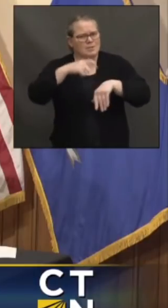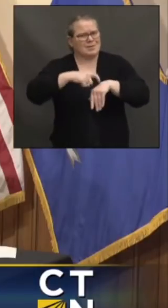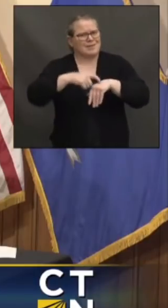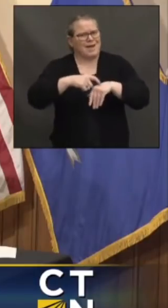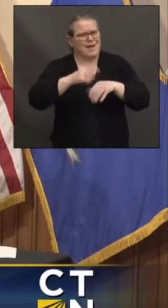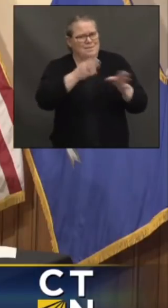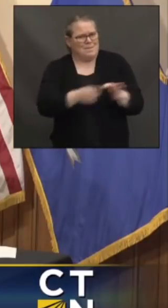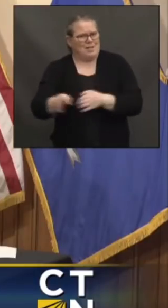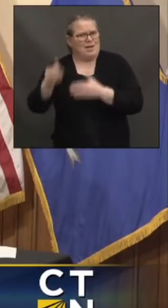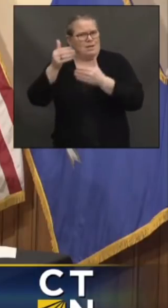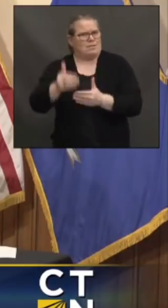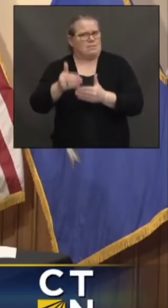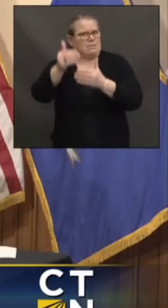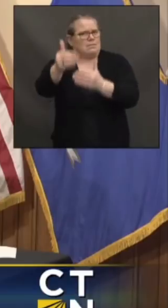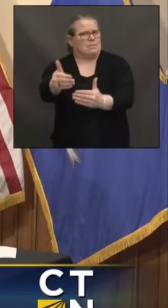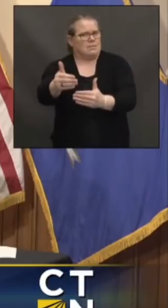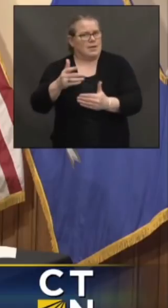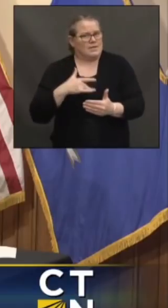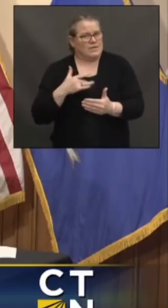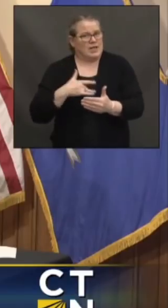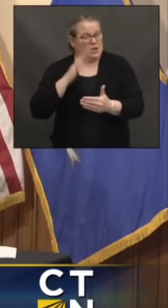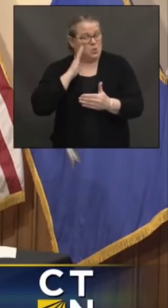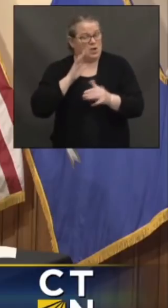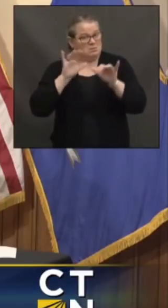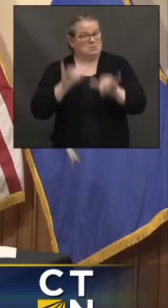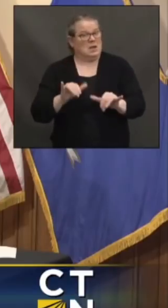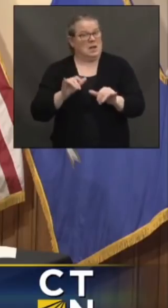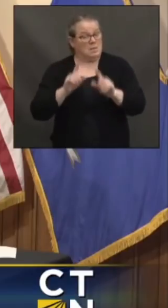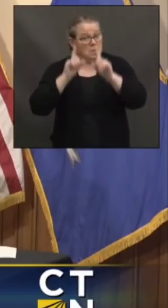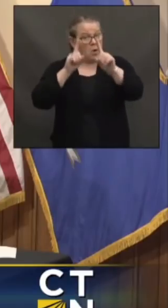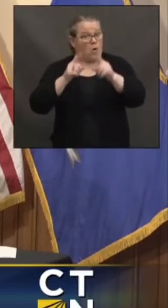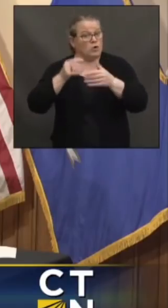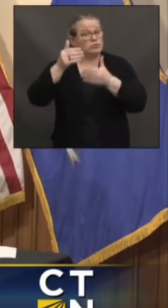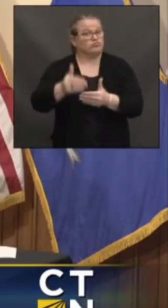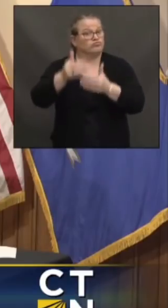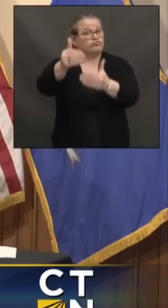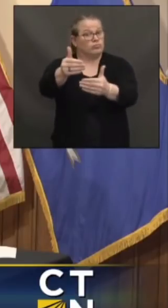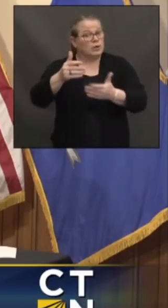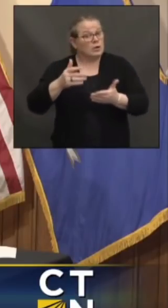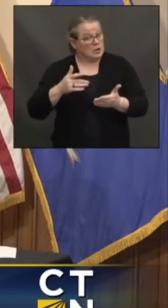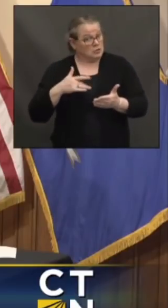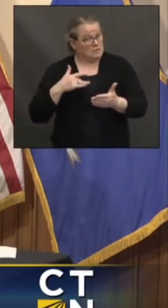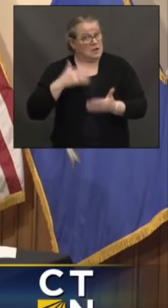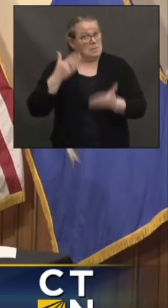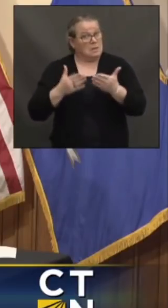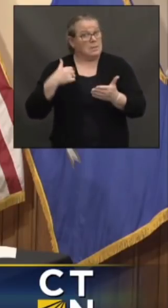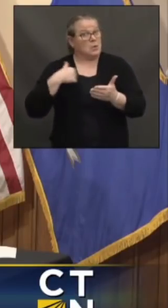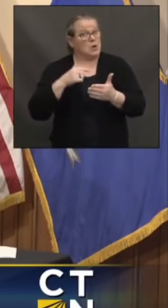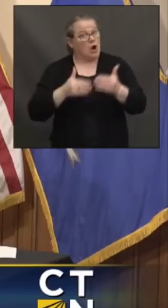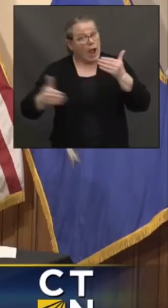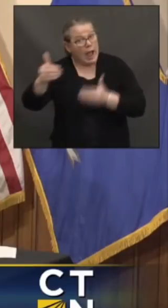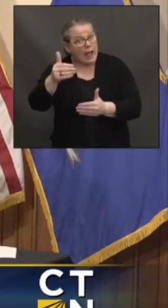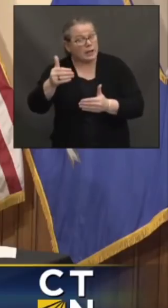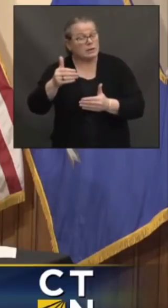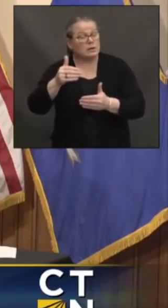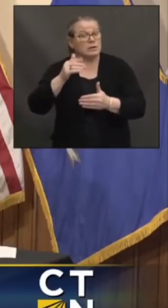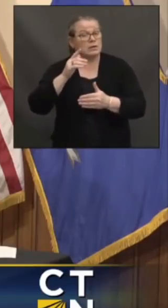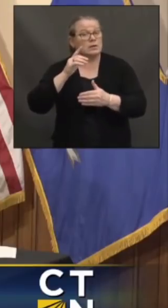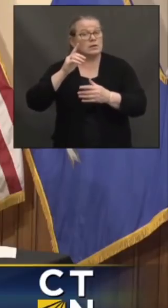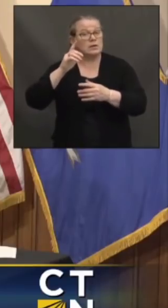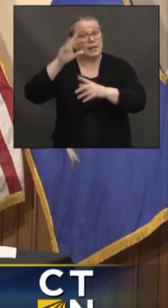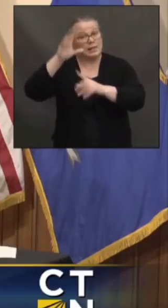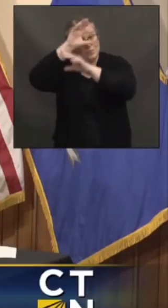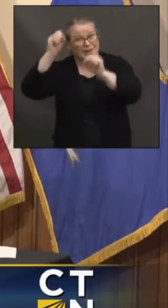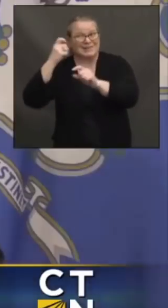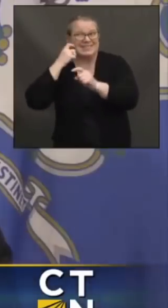any chance that we might be ahead of those goals, especially with the president's announcement that manufacturing is obviously increasing quite significantly?